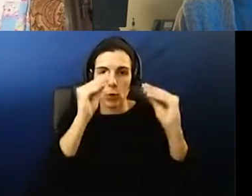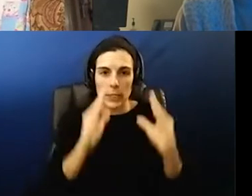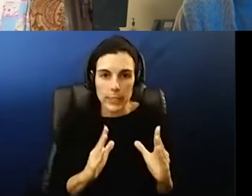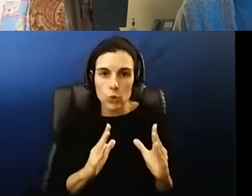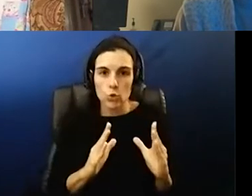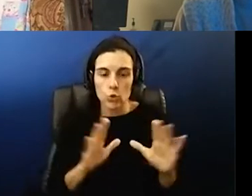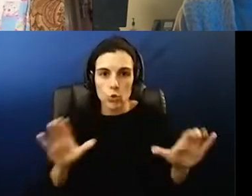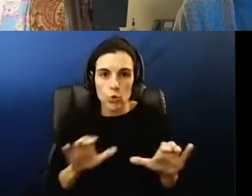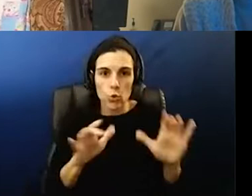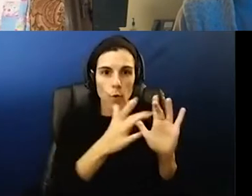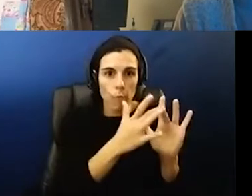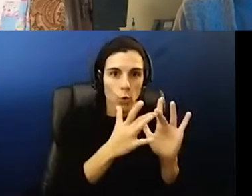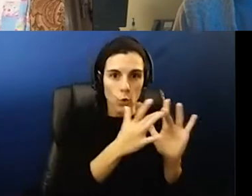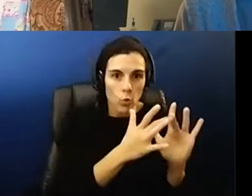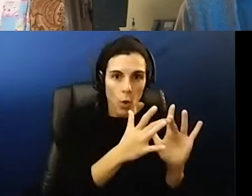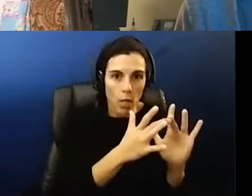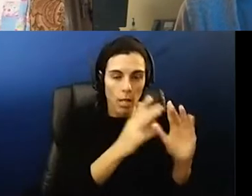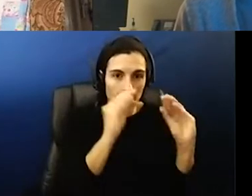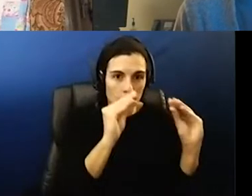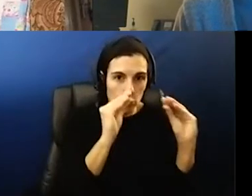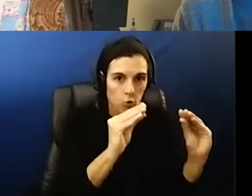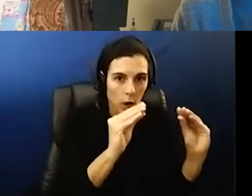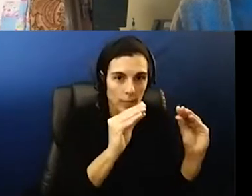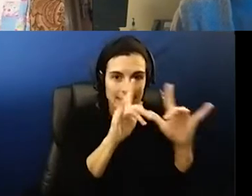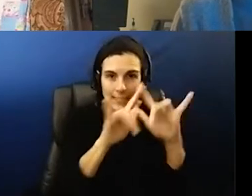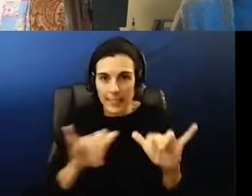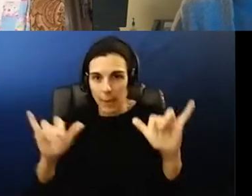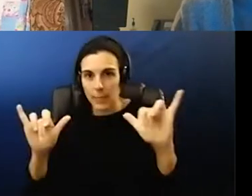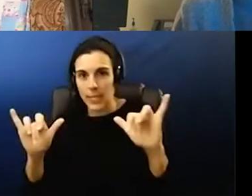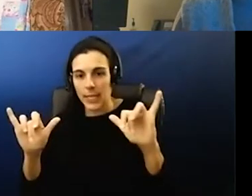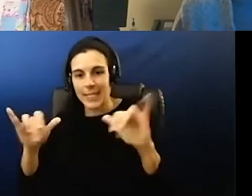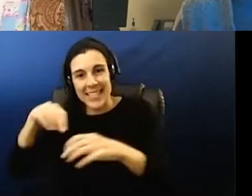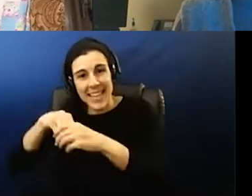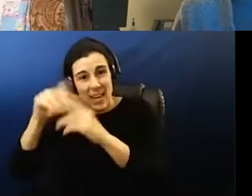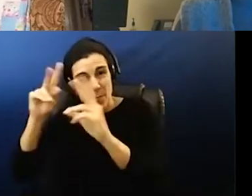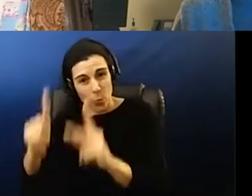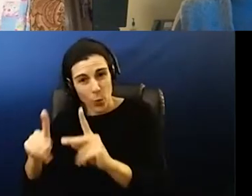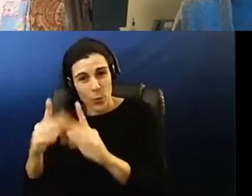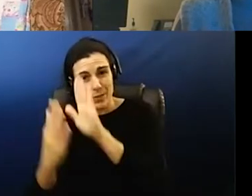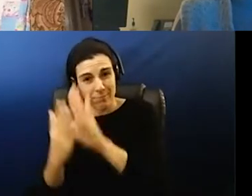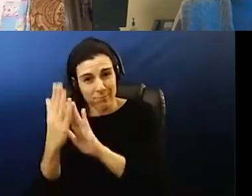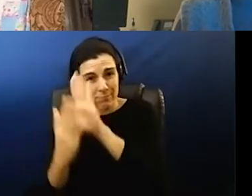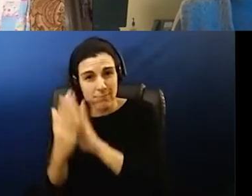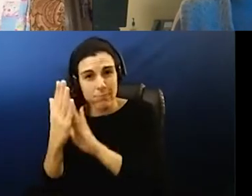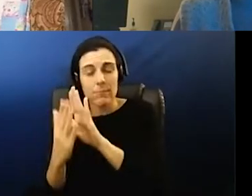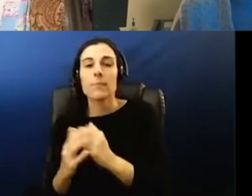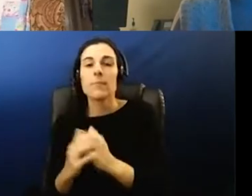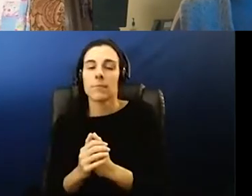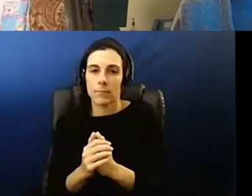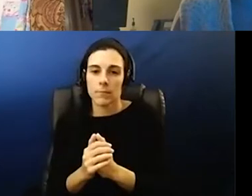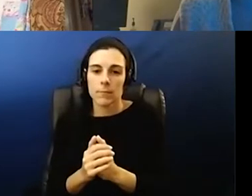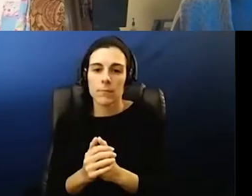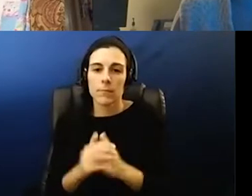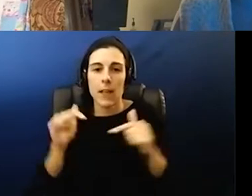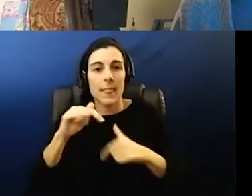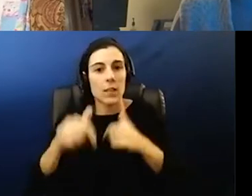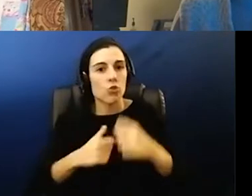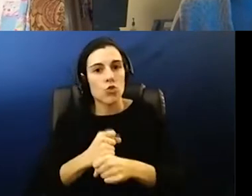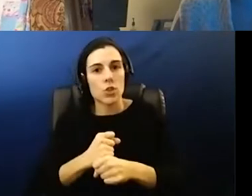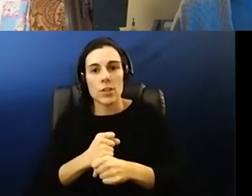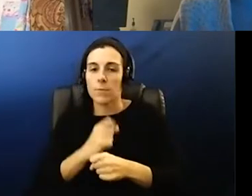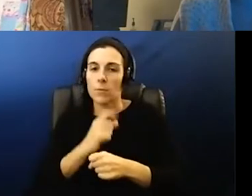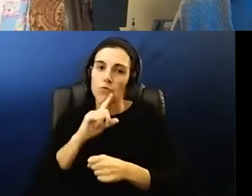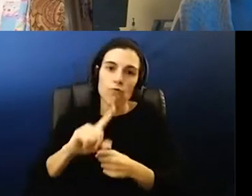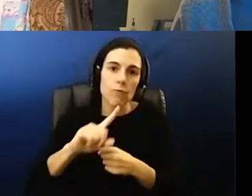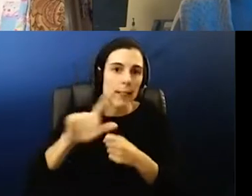both virtual um instruction and simultaneously doing face-to-face instruction to having large numbers this year has been extremely challenging